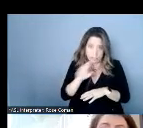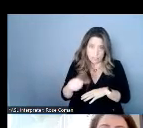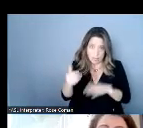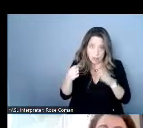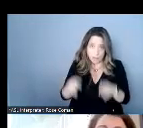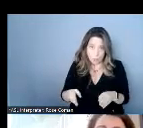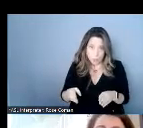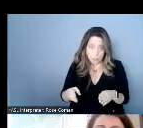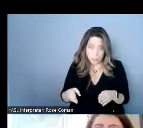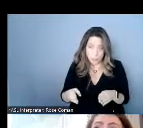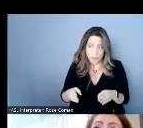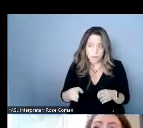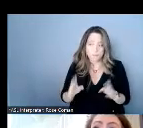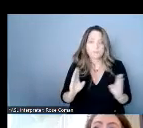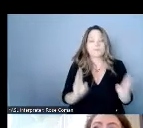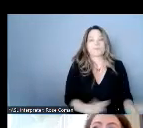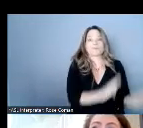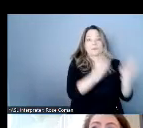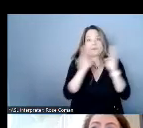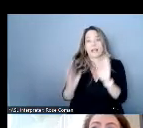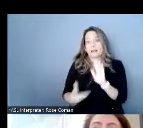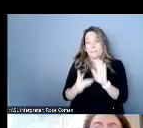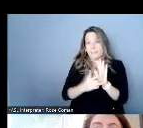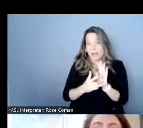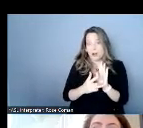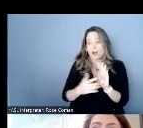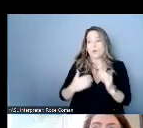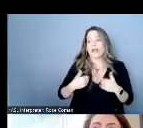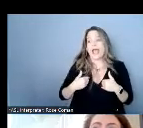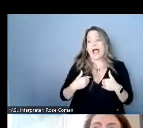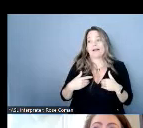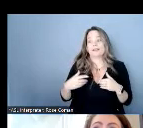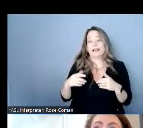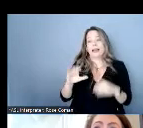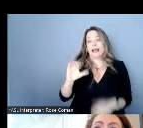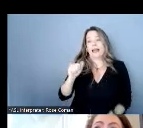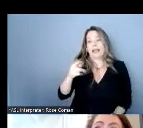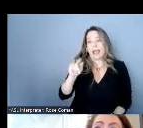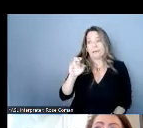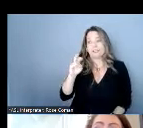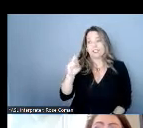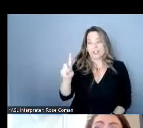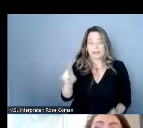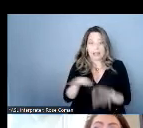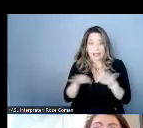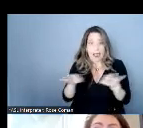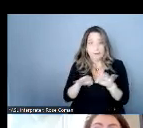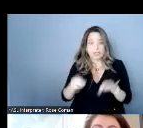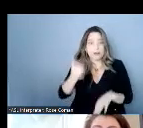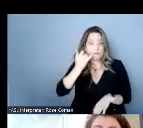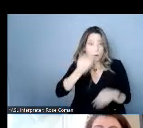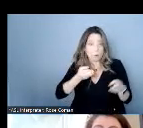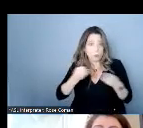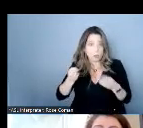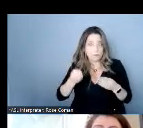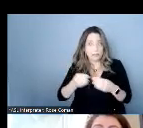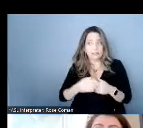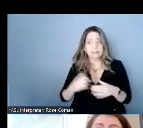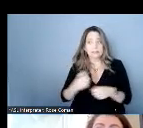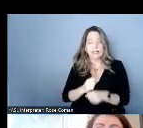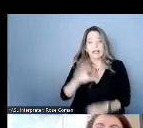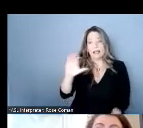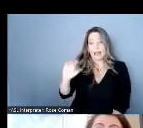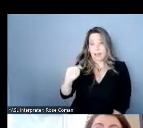then in the middle we have caption telephone service a caption telephone as you see